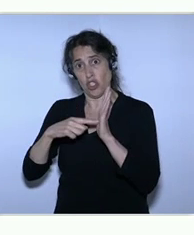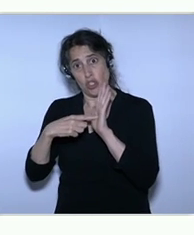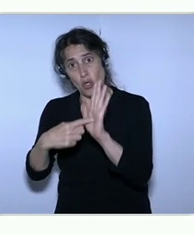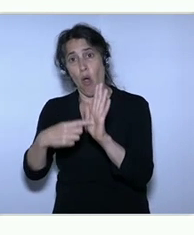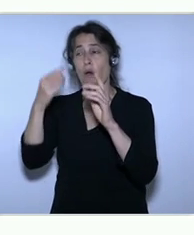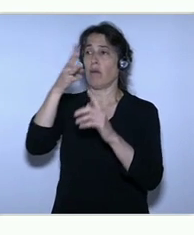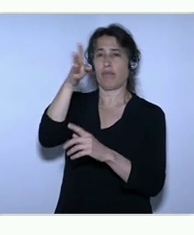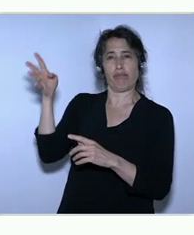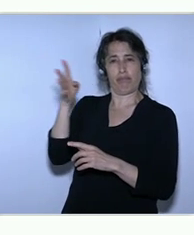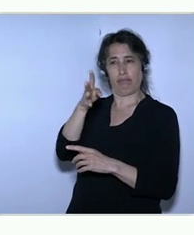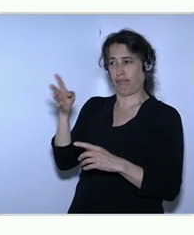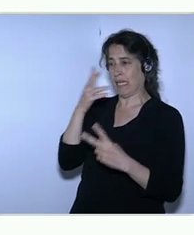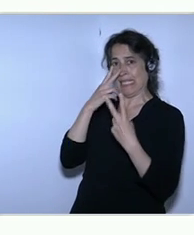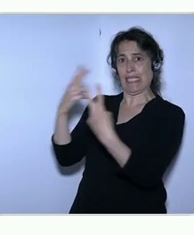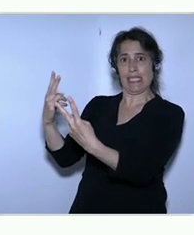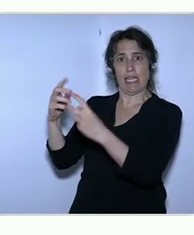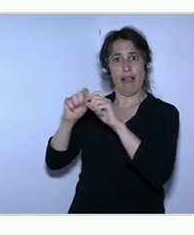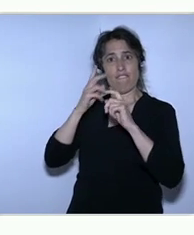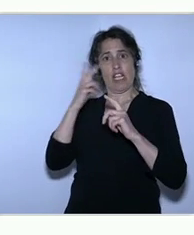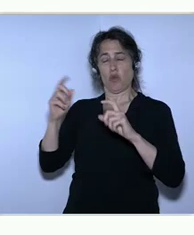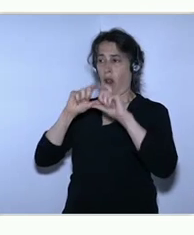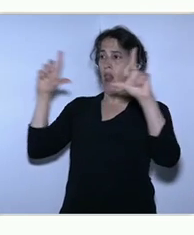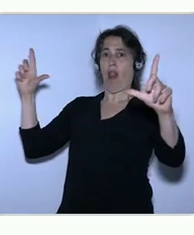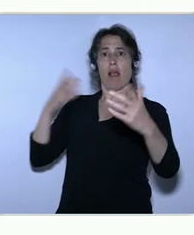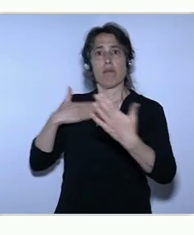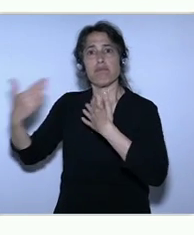take the data that you're looking at in the workshop and produce infographics.